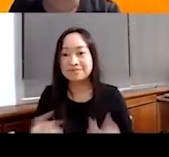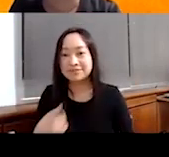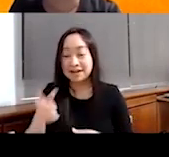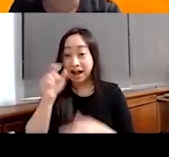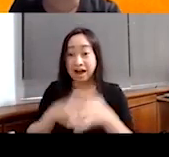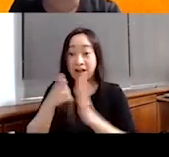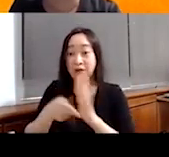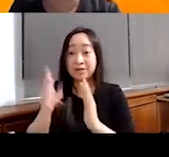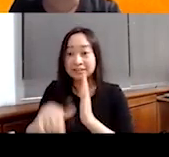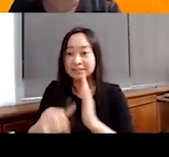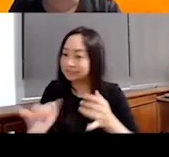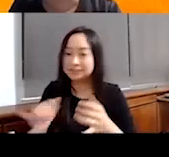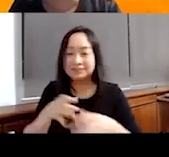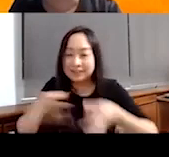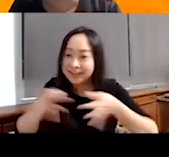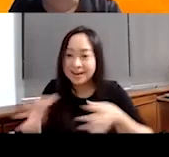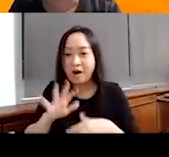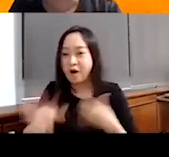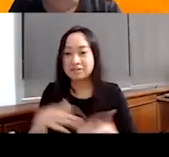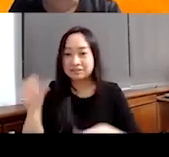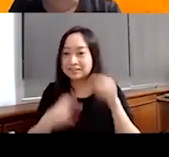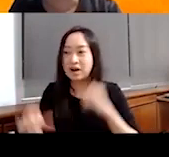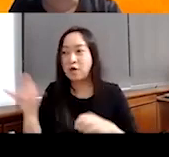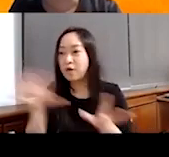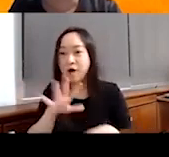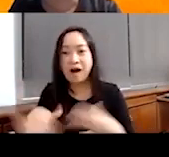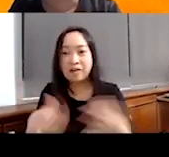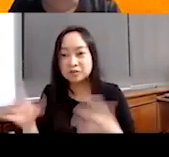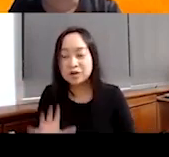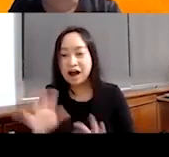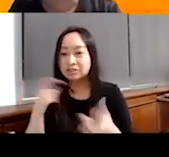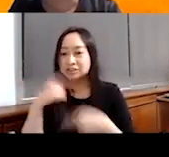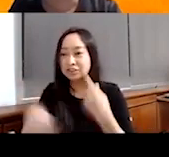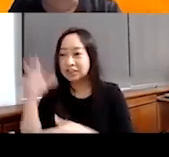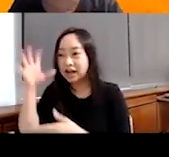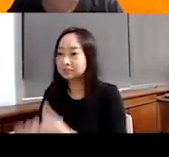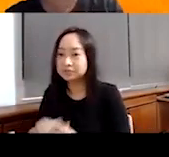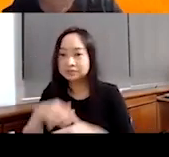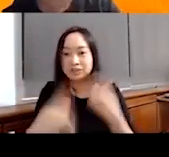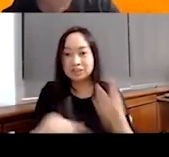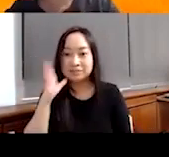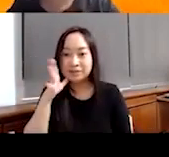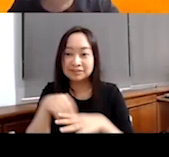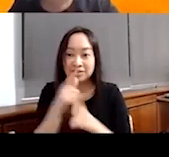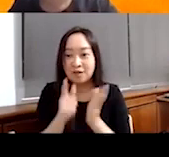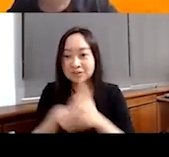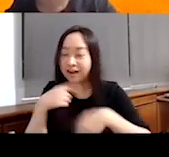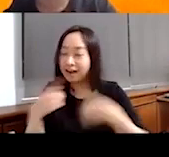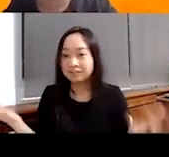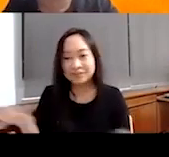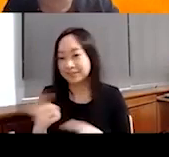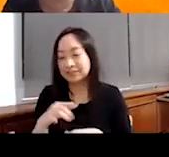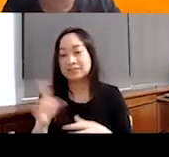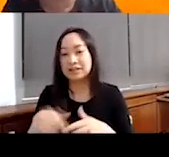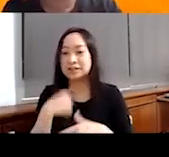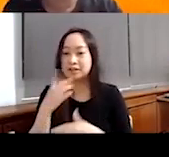talking about all the science, everything that they do, how they've changed their husbands. They've changed their mother-in-laws and they just were like, like one after